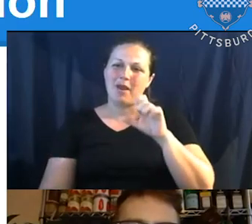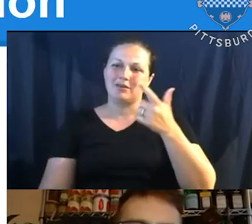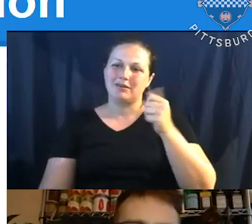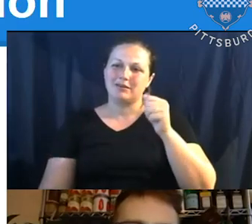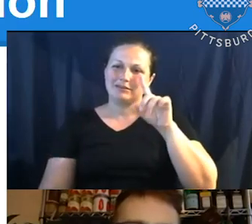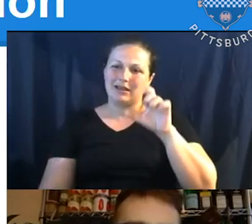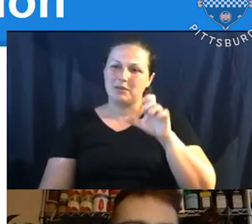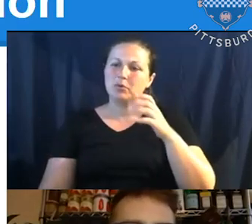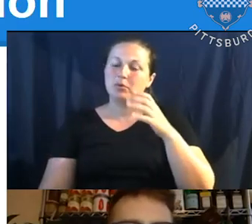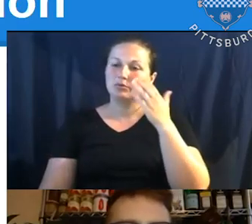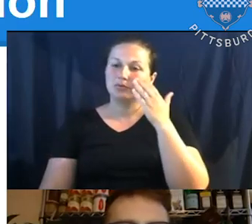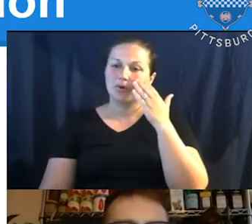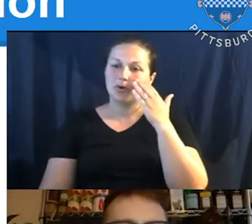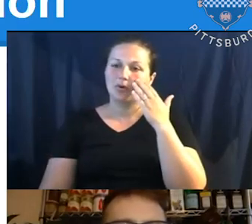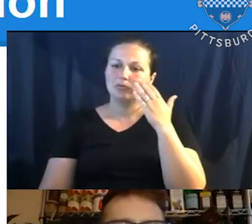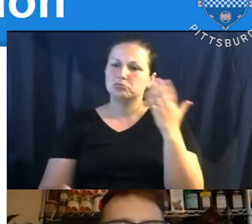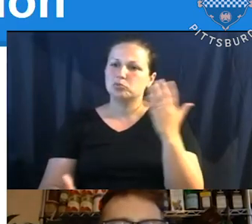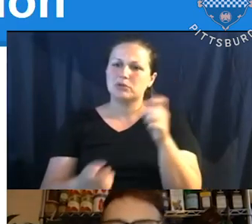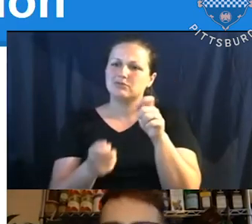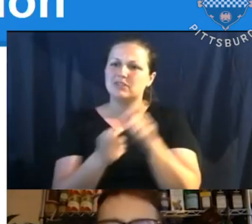um, opinion on that is.